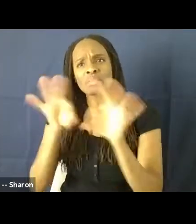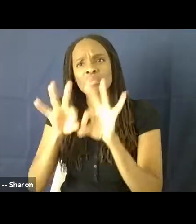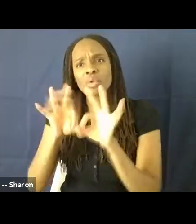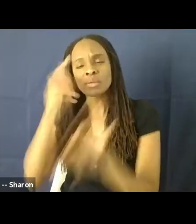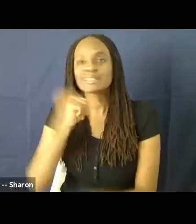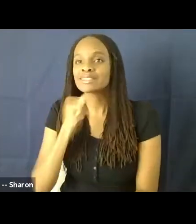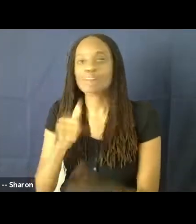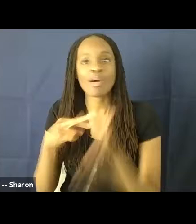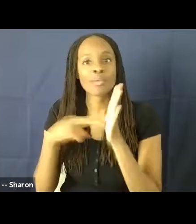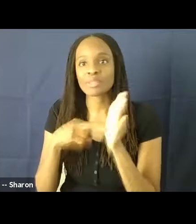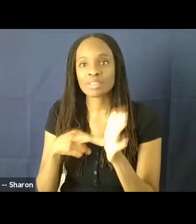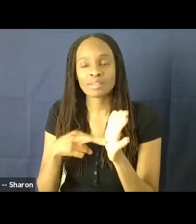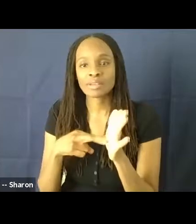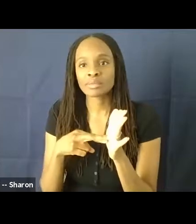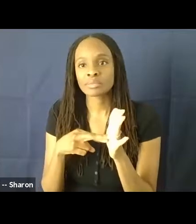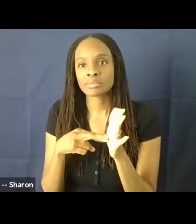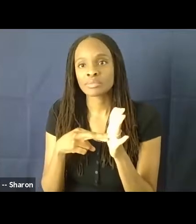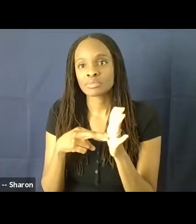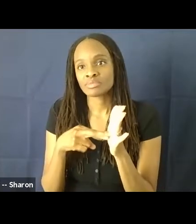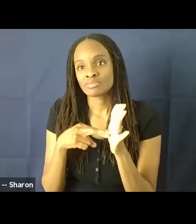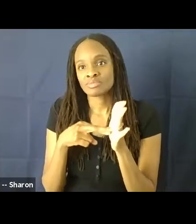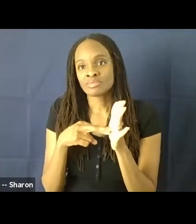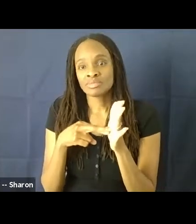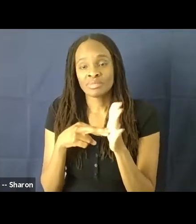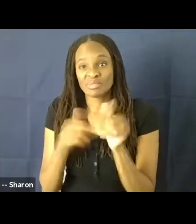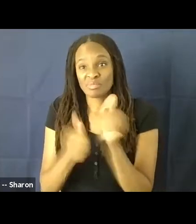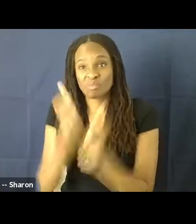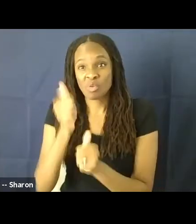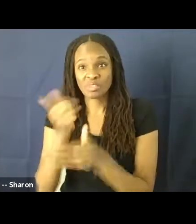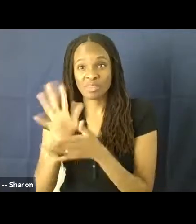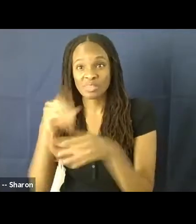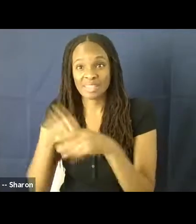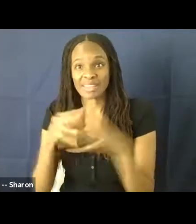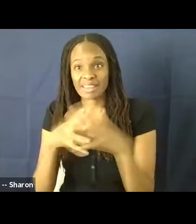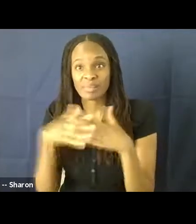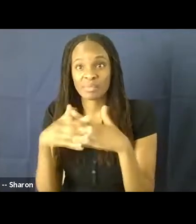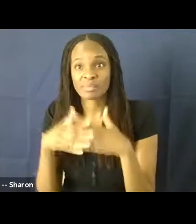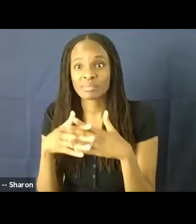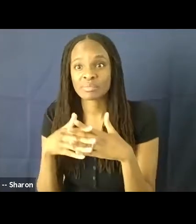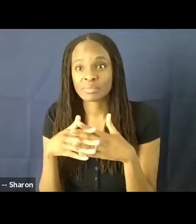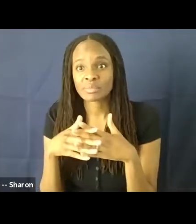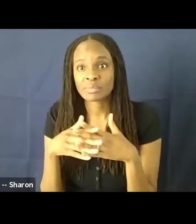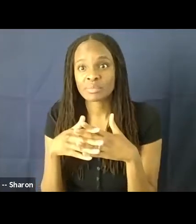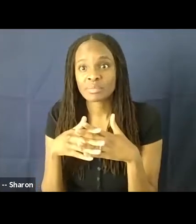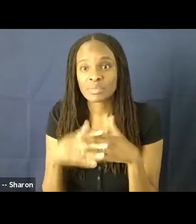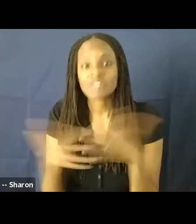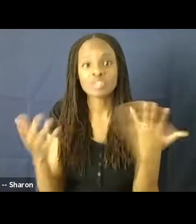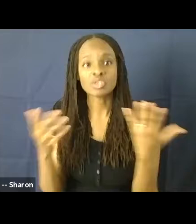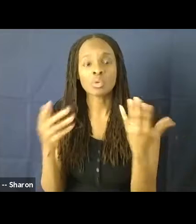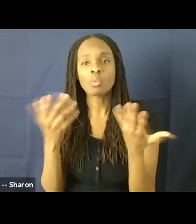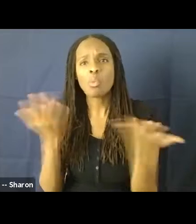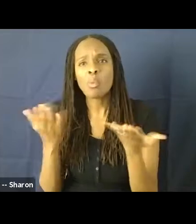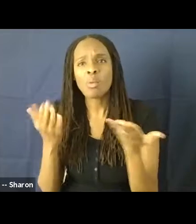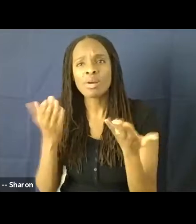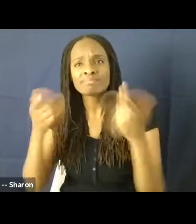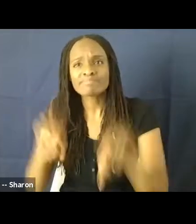representing a majority of feelings in America, right? It really is as like placating to this loud minority. And so what ended